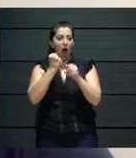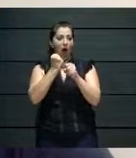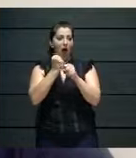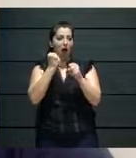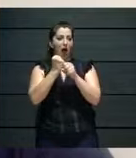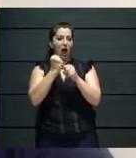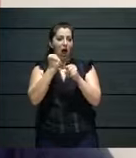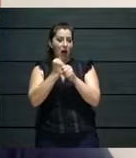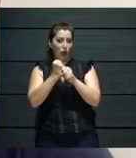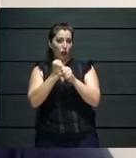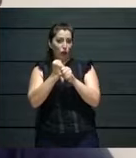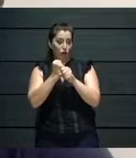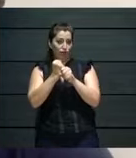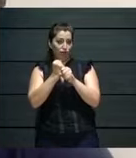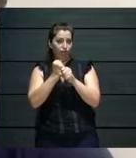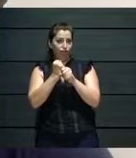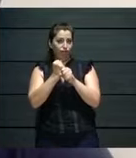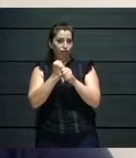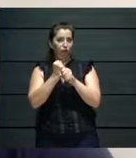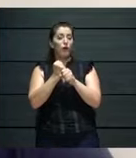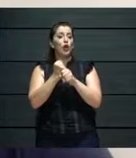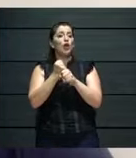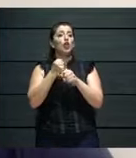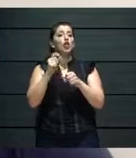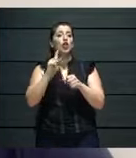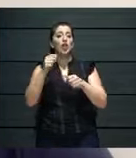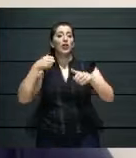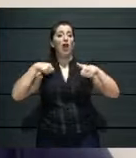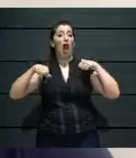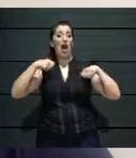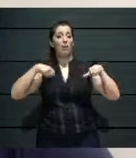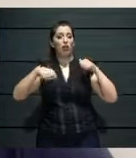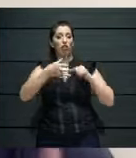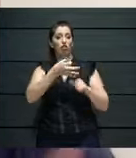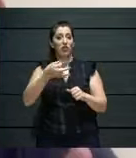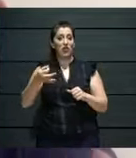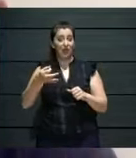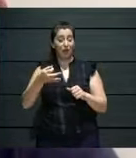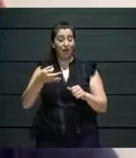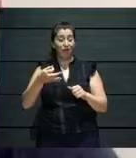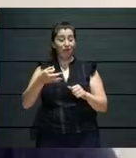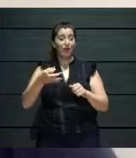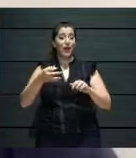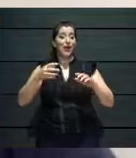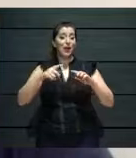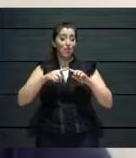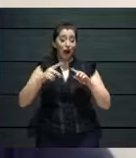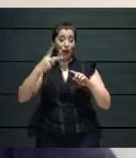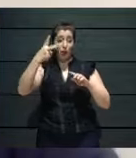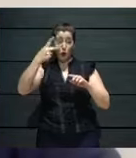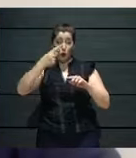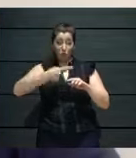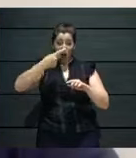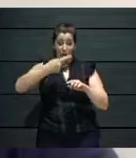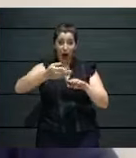government decided to close all theatres. And we could not have a premiere and we could not have a tour.